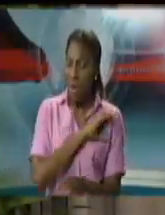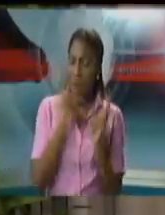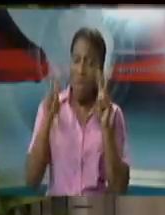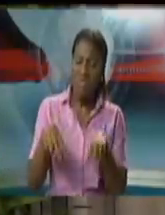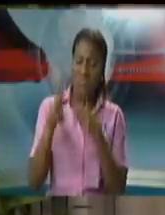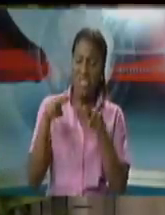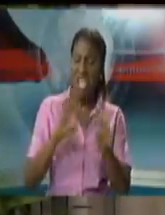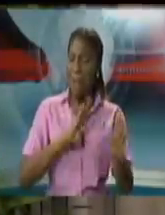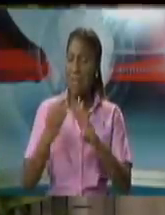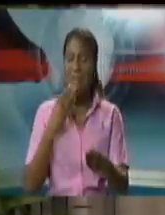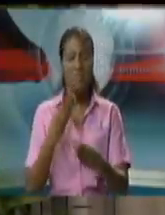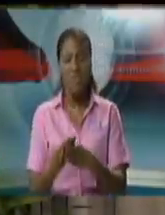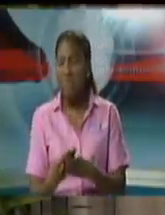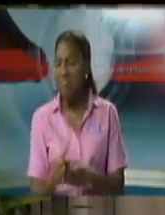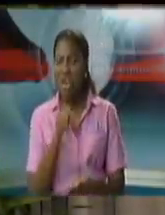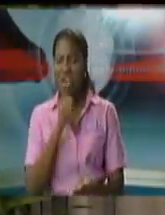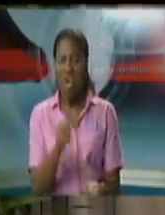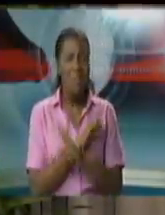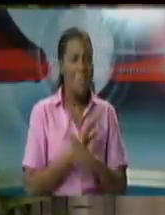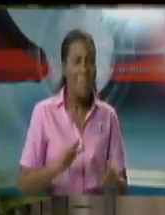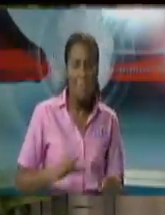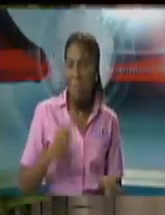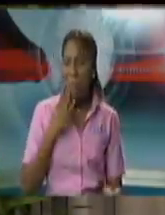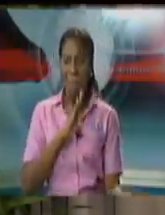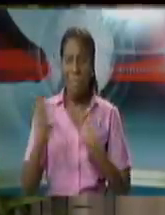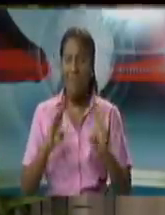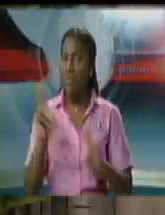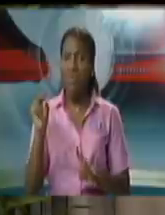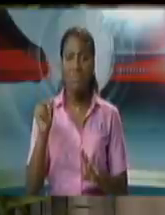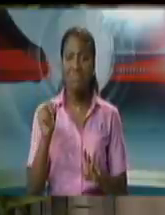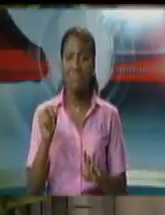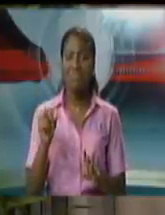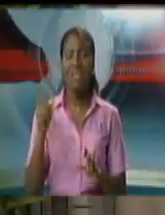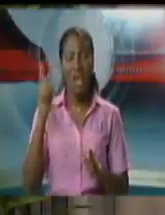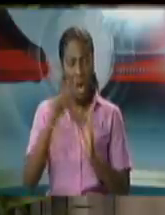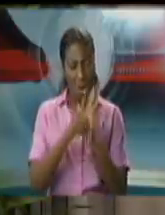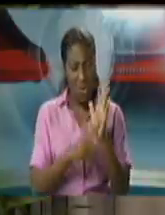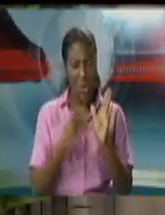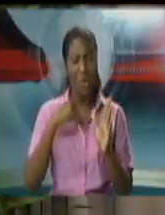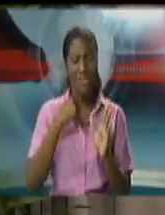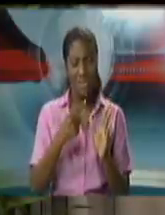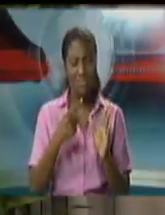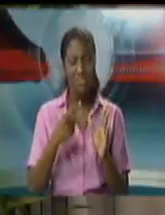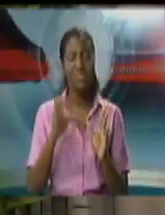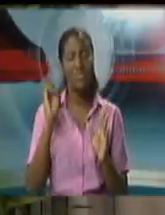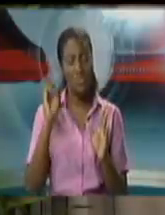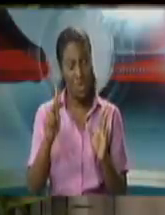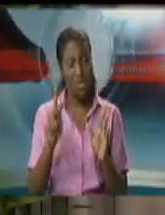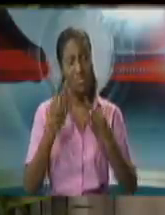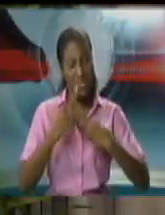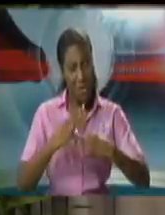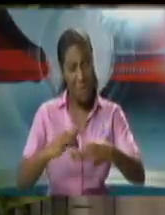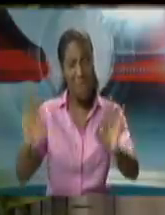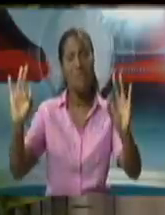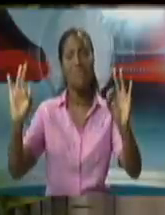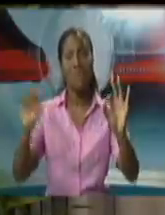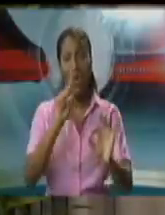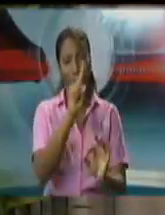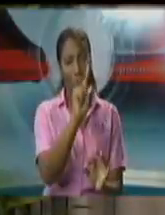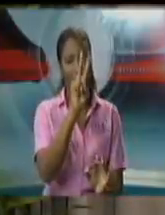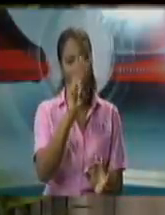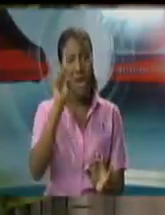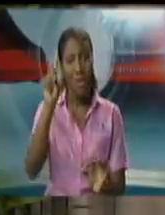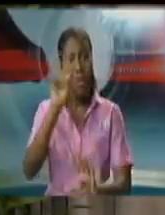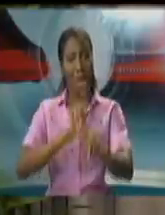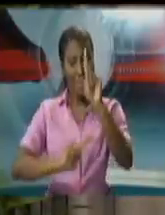and they have been lawfully discharged out of prison via the commission of prisons utilization of this power